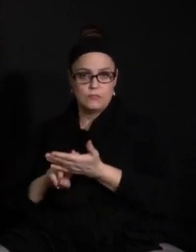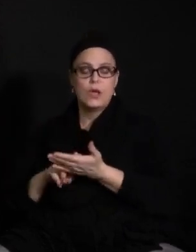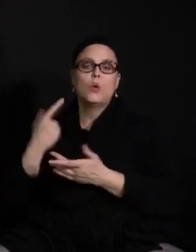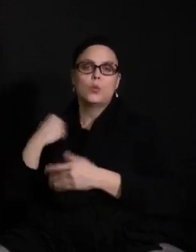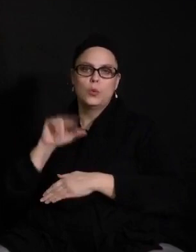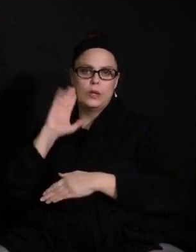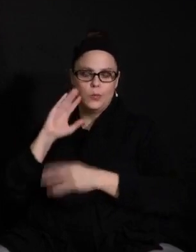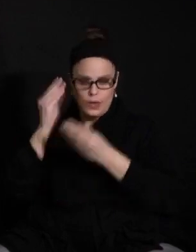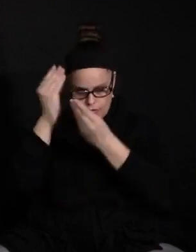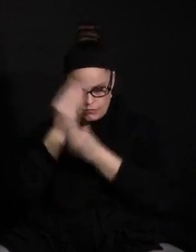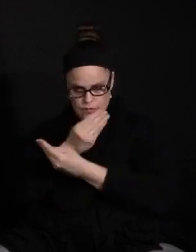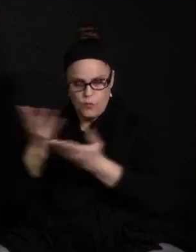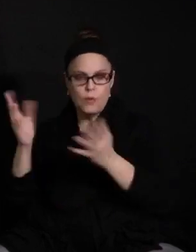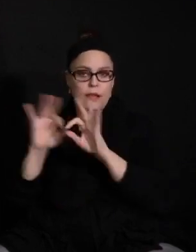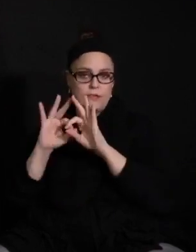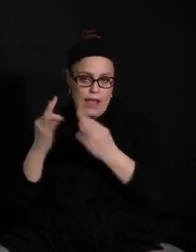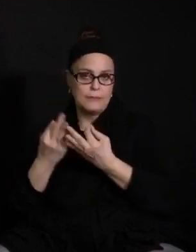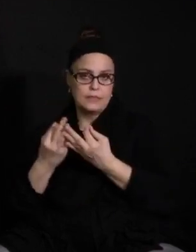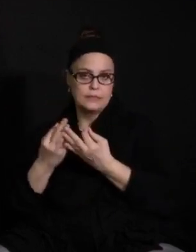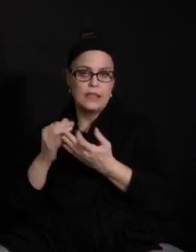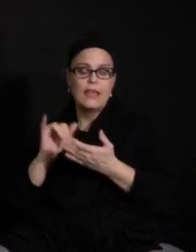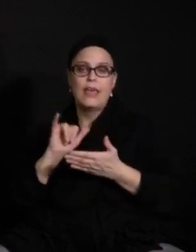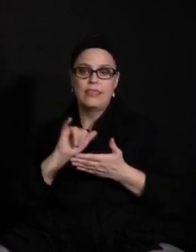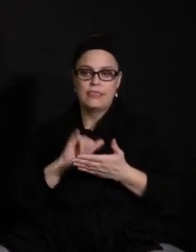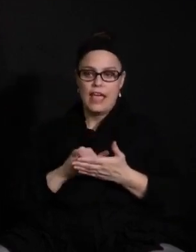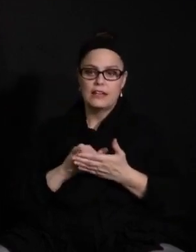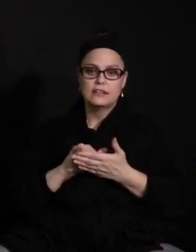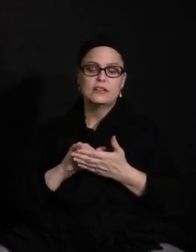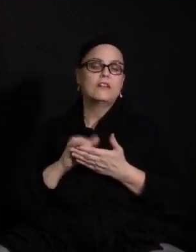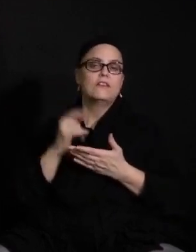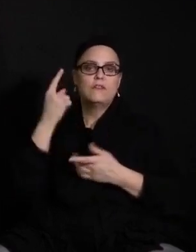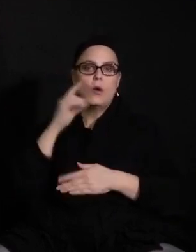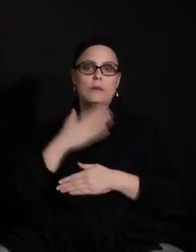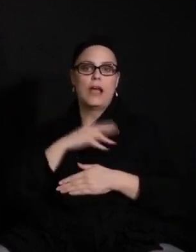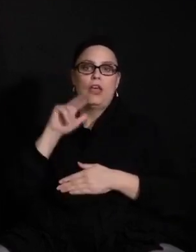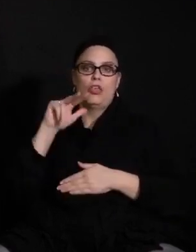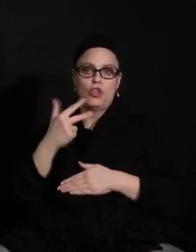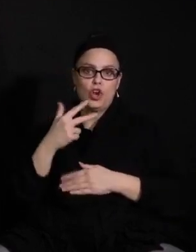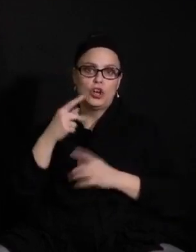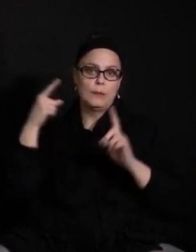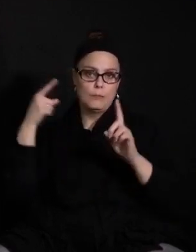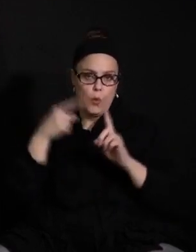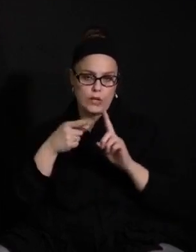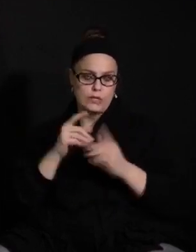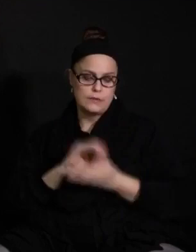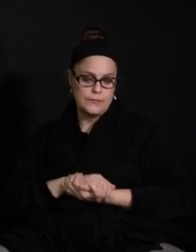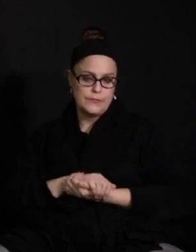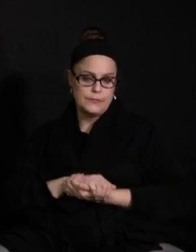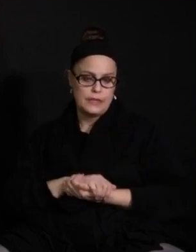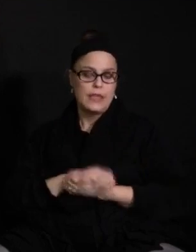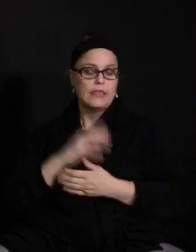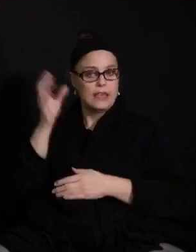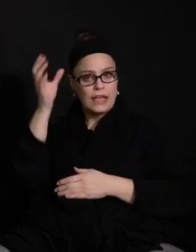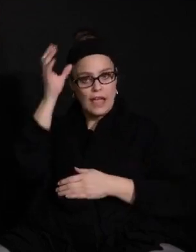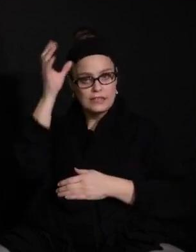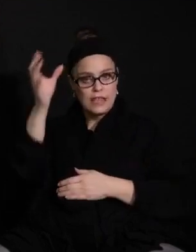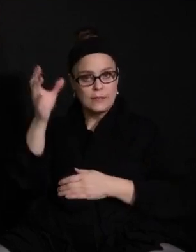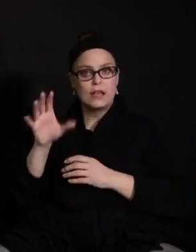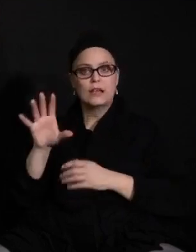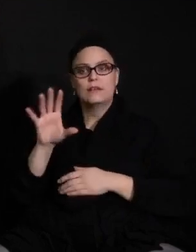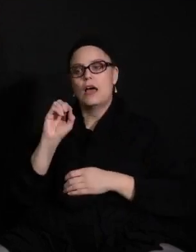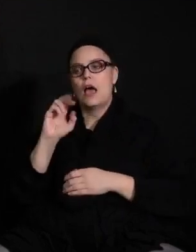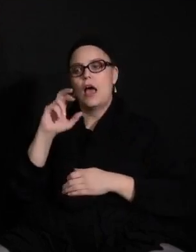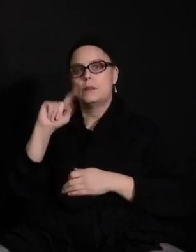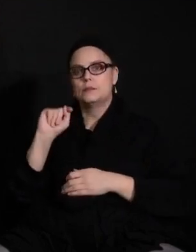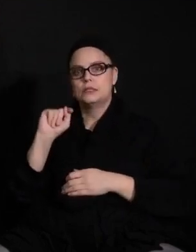out very soon to families. And that leads me to my third point, which is the concept of opting out, which